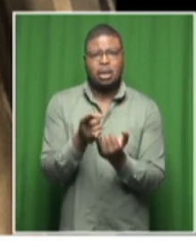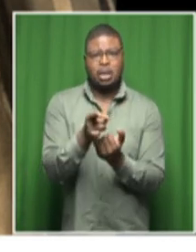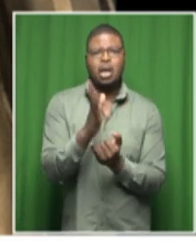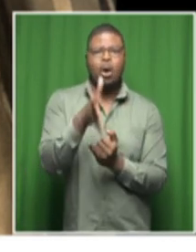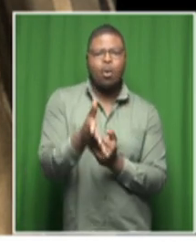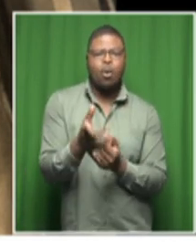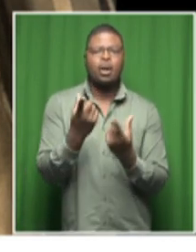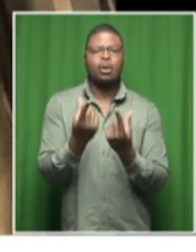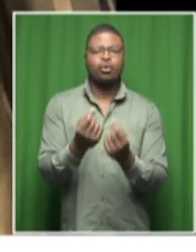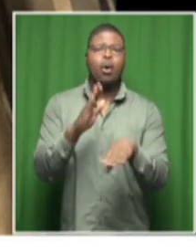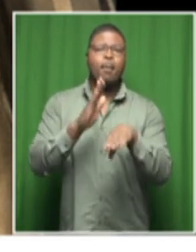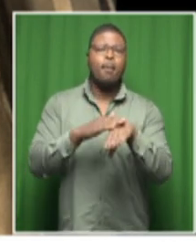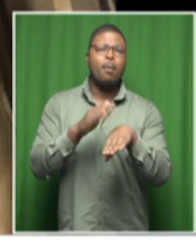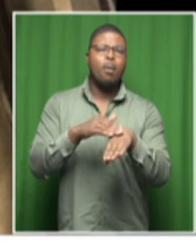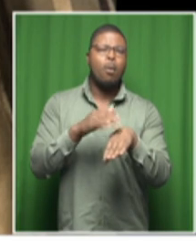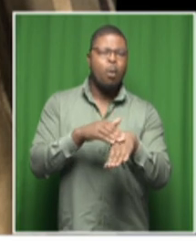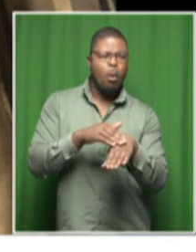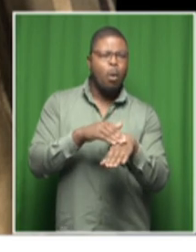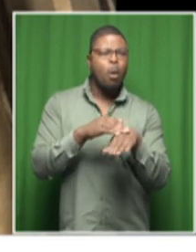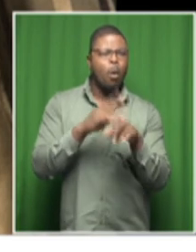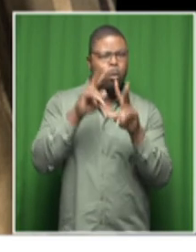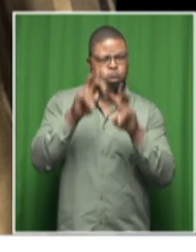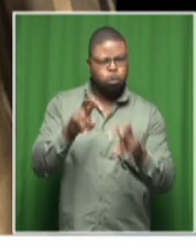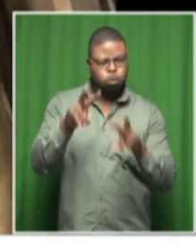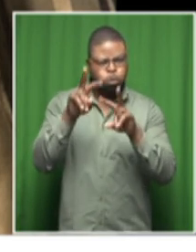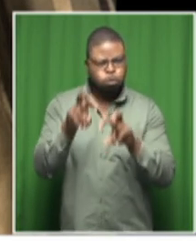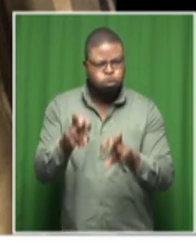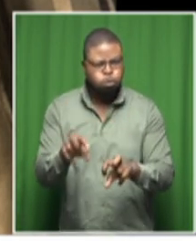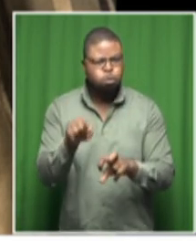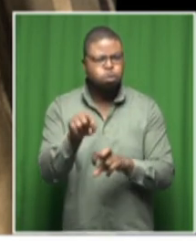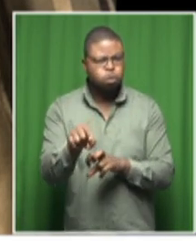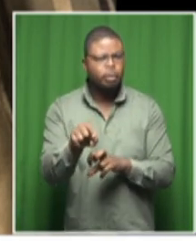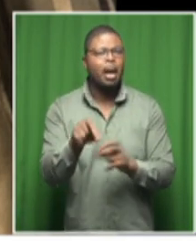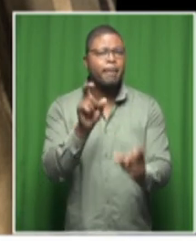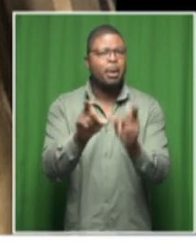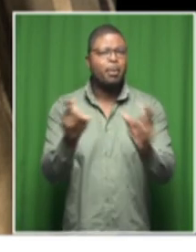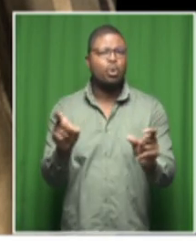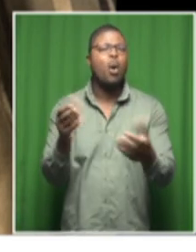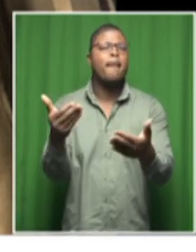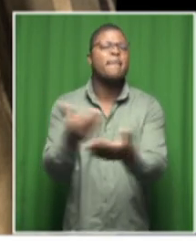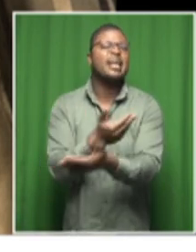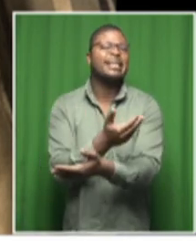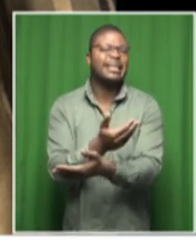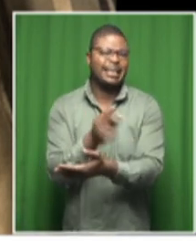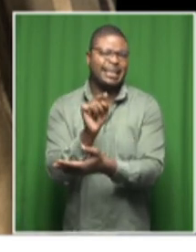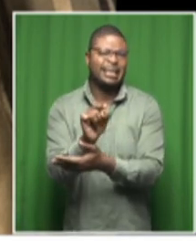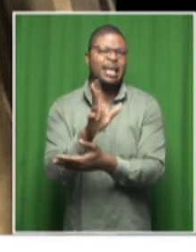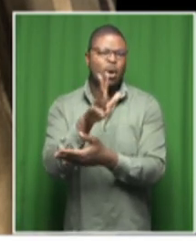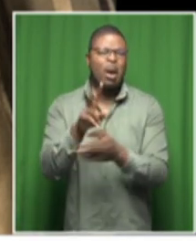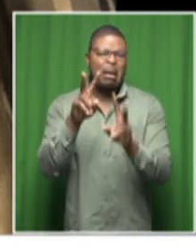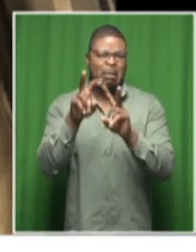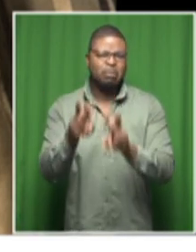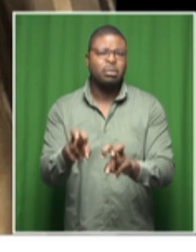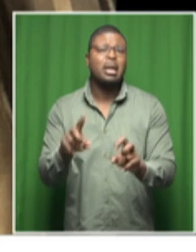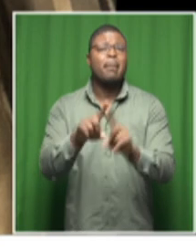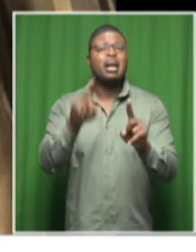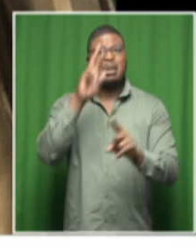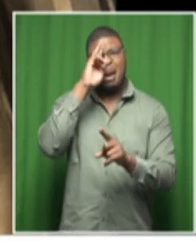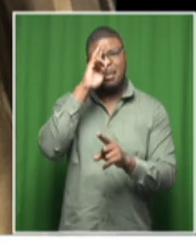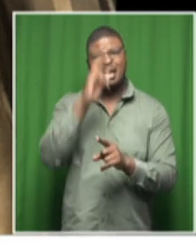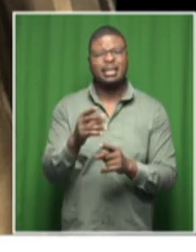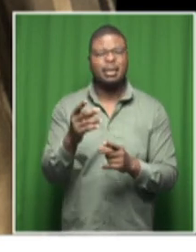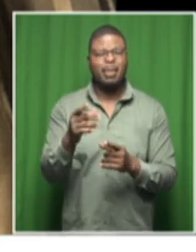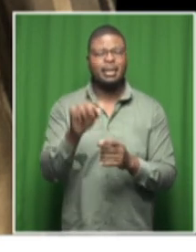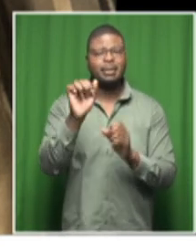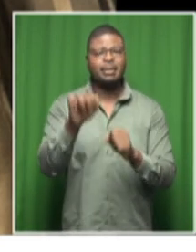a number of facts especially around those who are missing and because it is a mud it